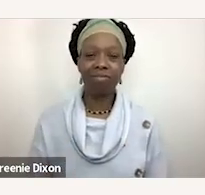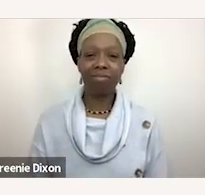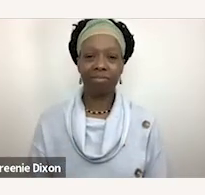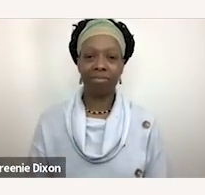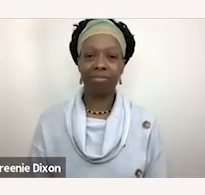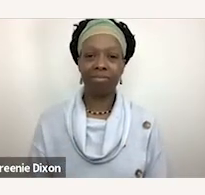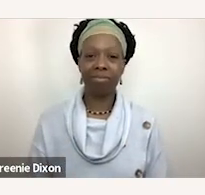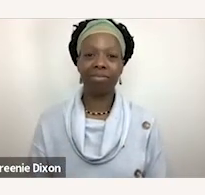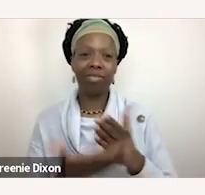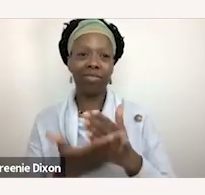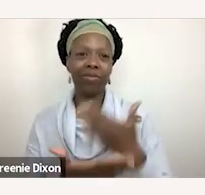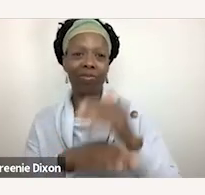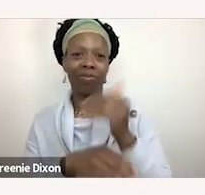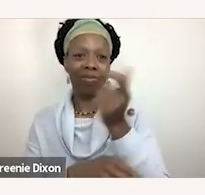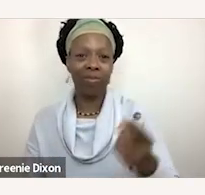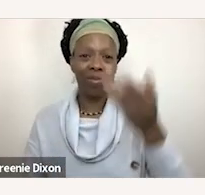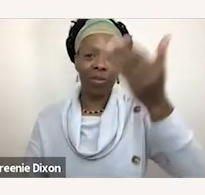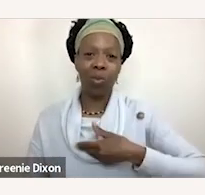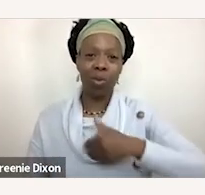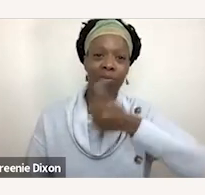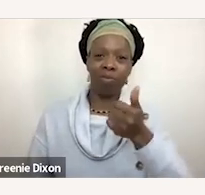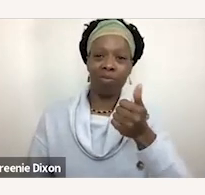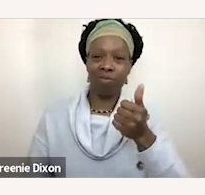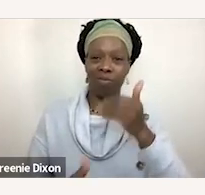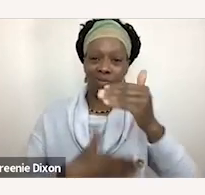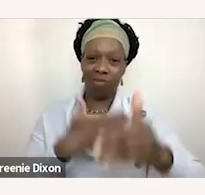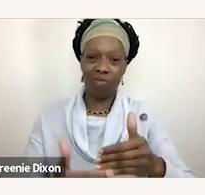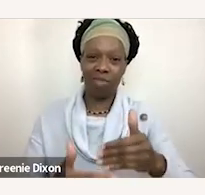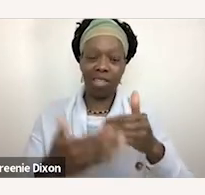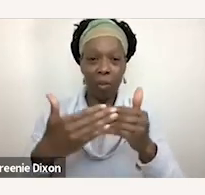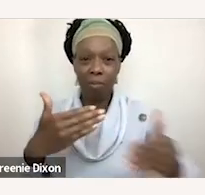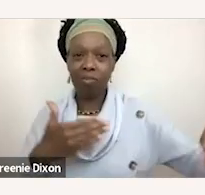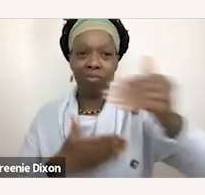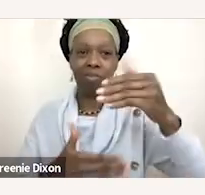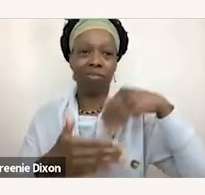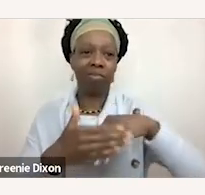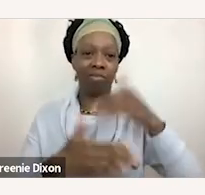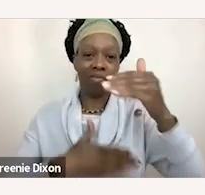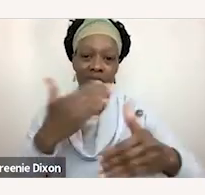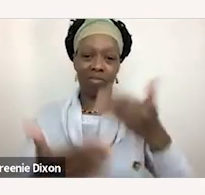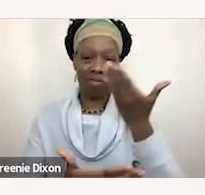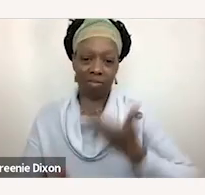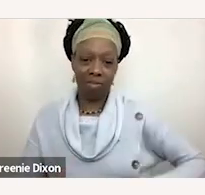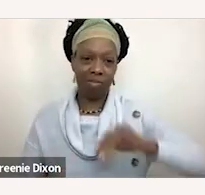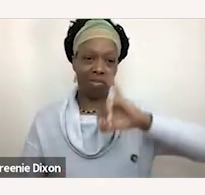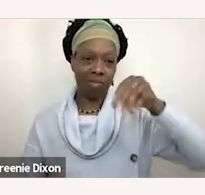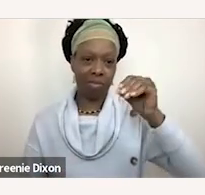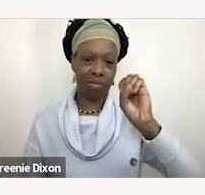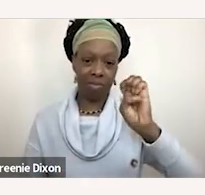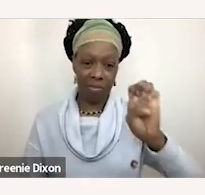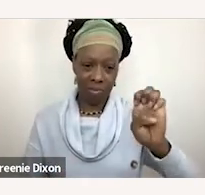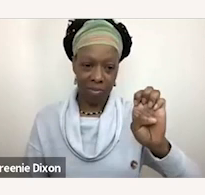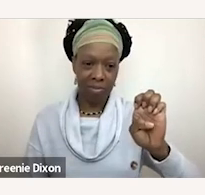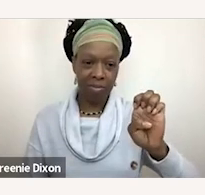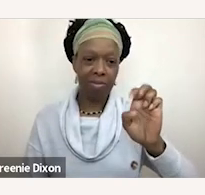All right. Good evening, everyone, and welcome to another edition of the Beyond Access series. My name is Jose Rios Lua. I am